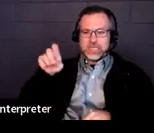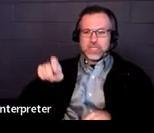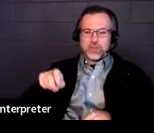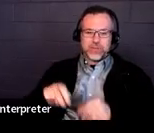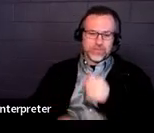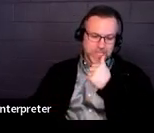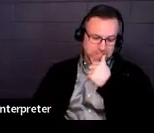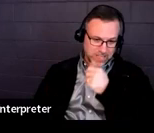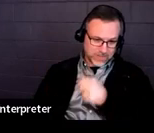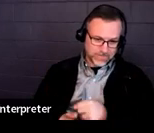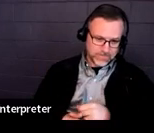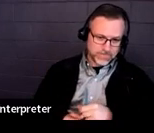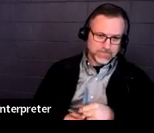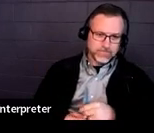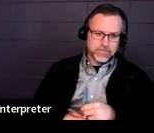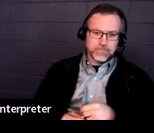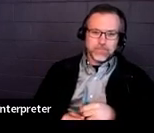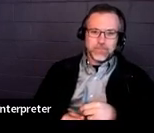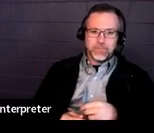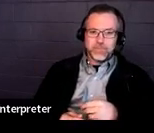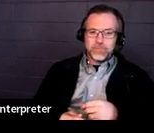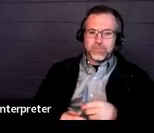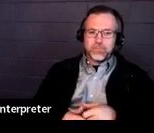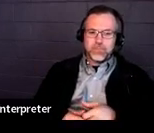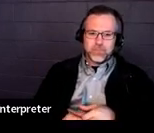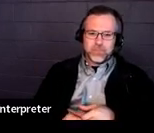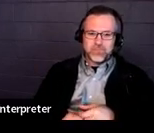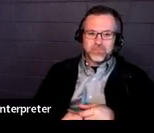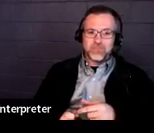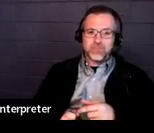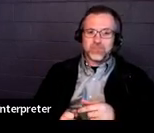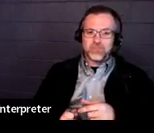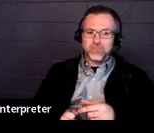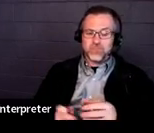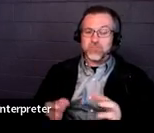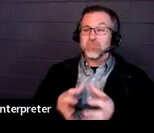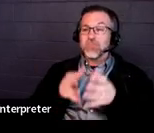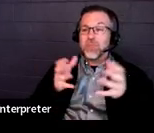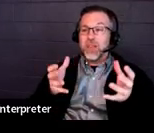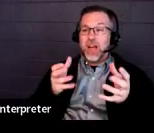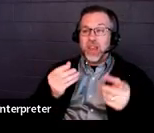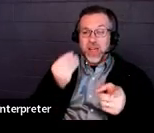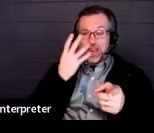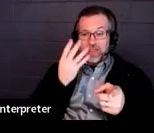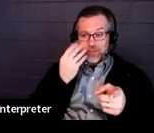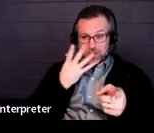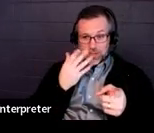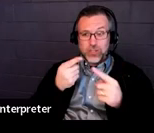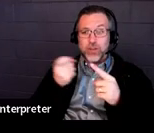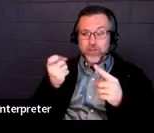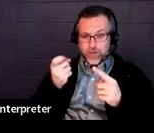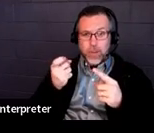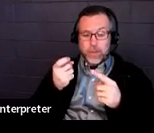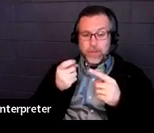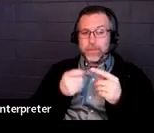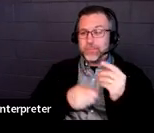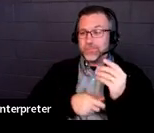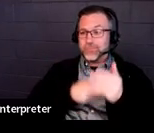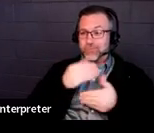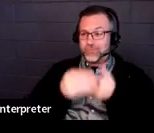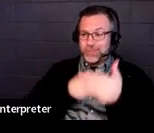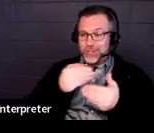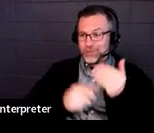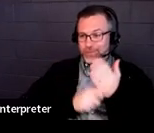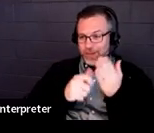And we're going to jump right in. A lot of this information does come directly from the procedural manual, where you'll find the